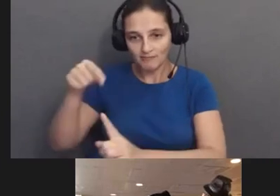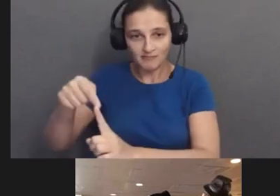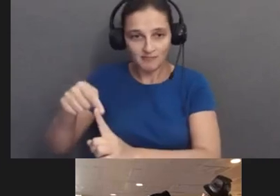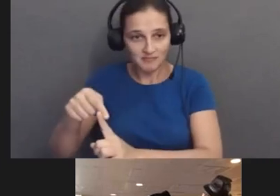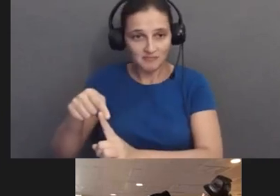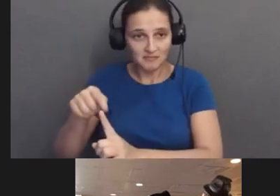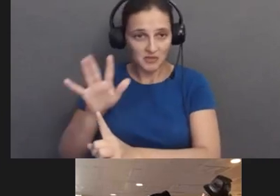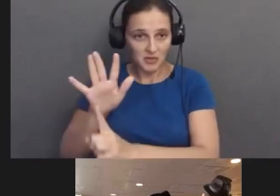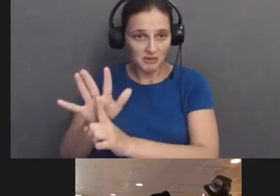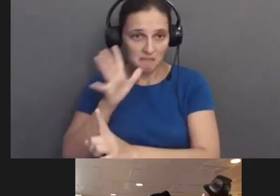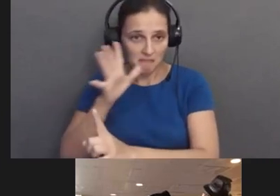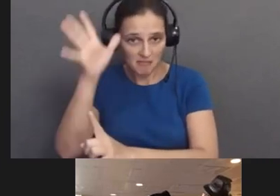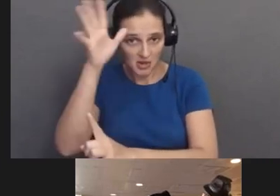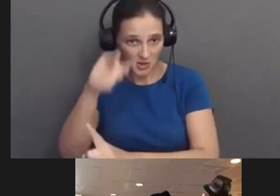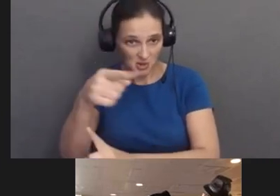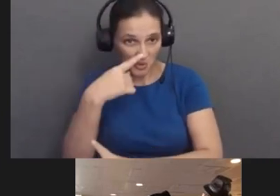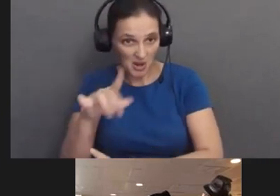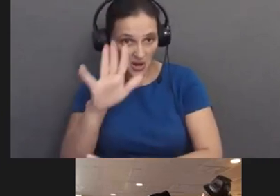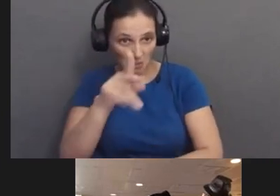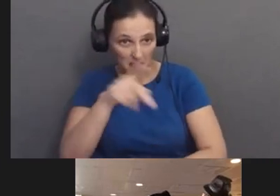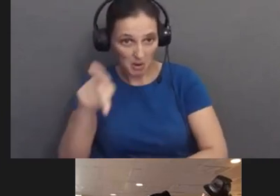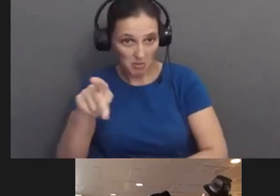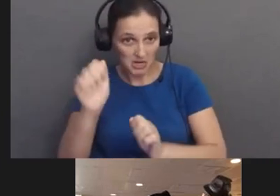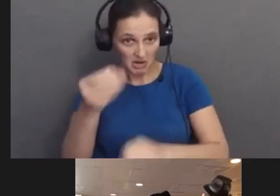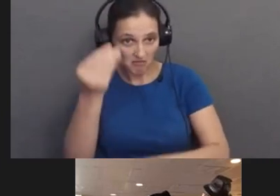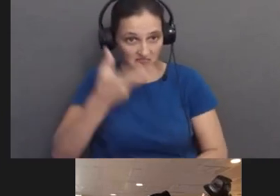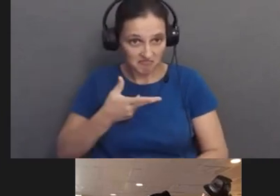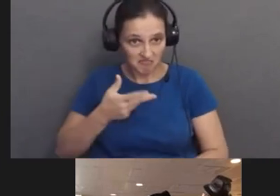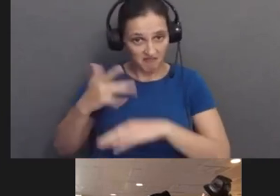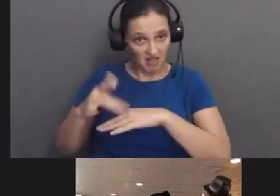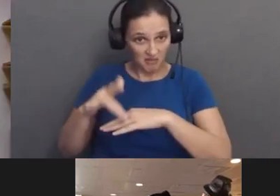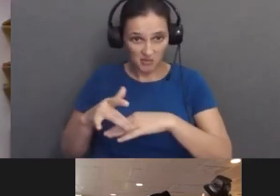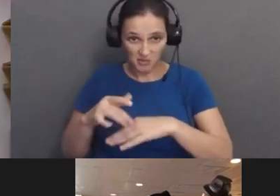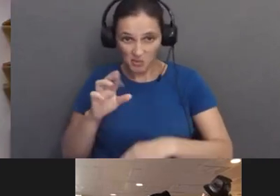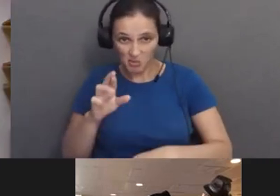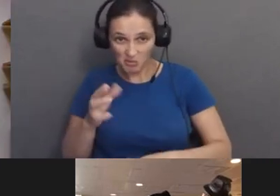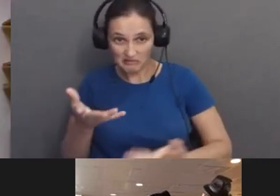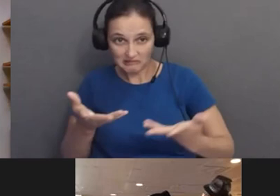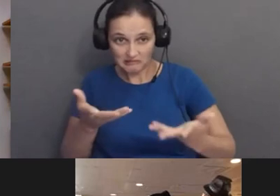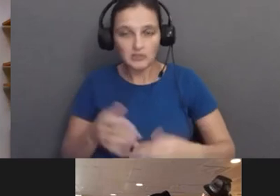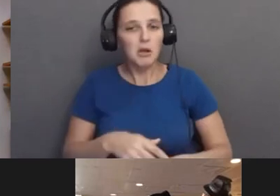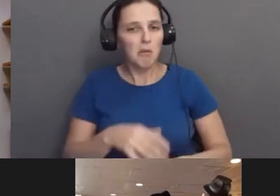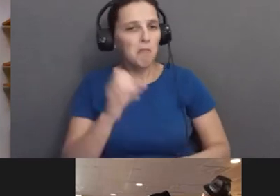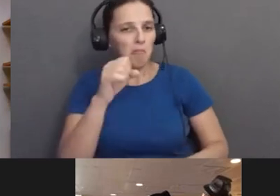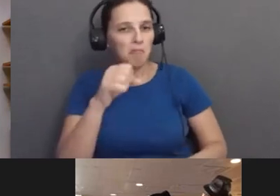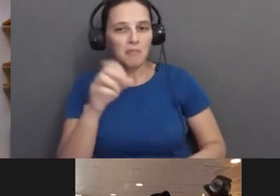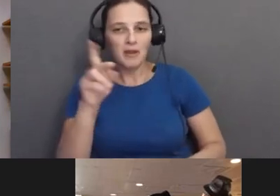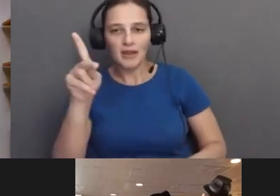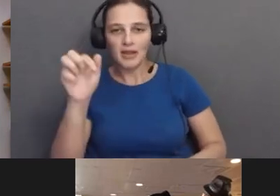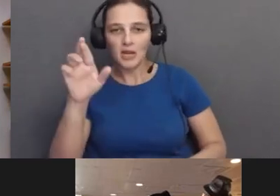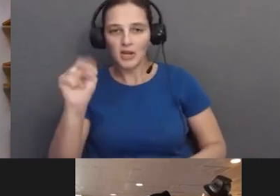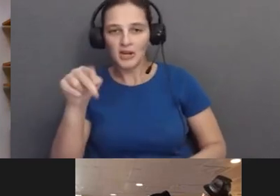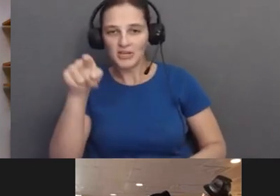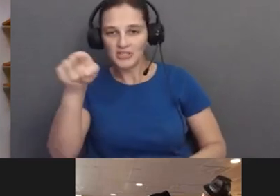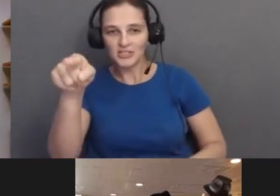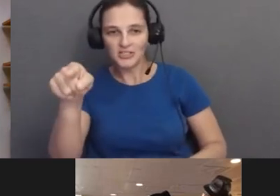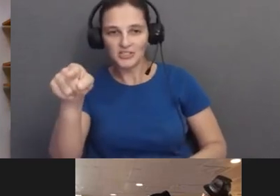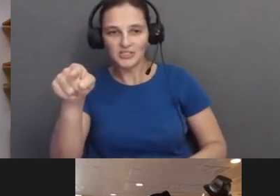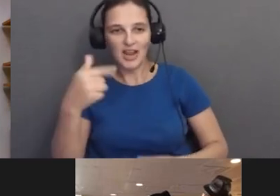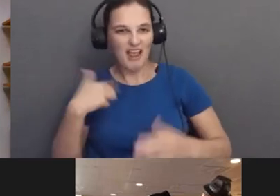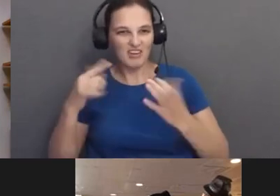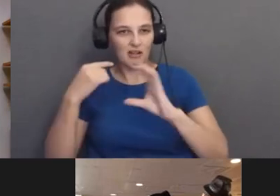available, or is that not something you typically do? Yeah, can. I think Karen has the PDF. I just